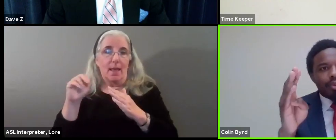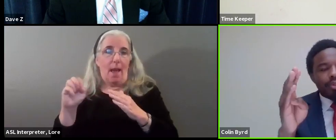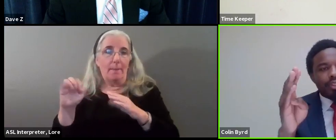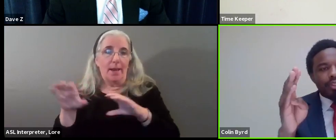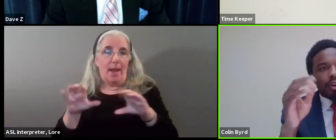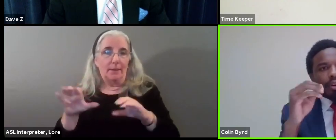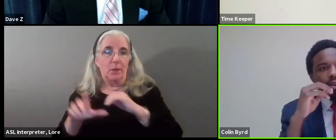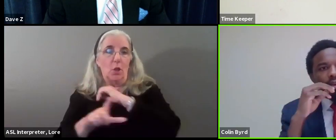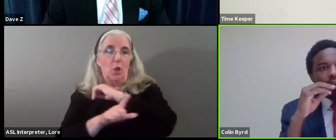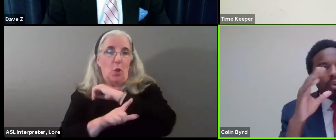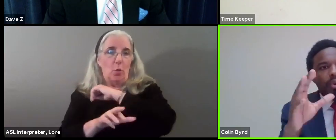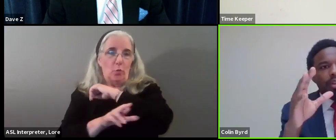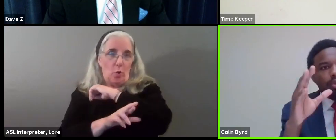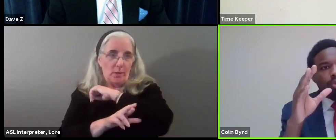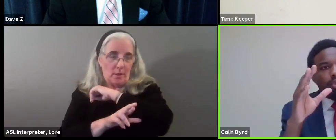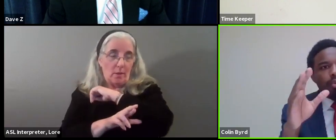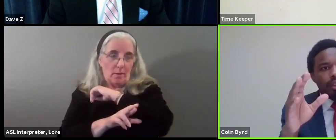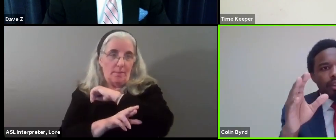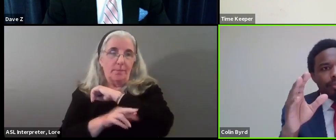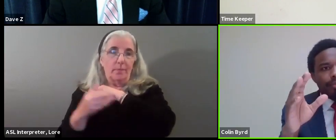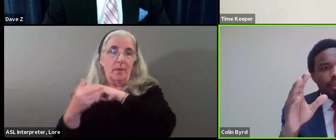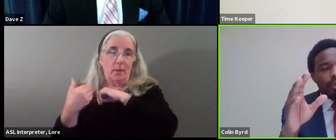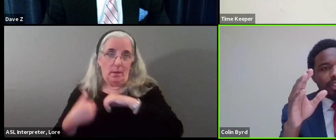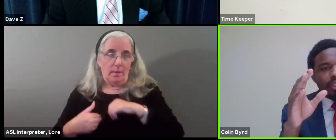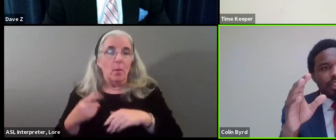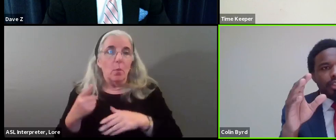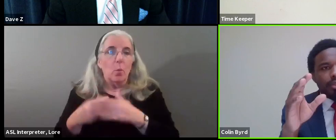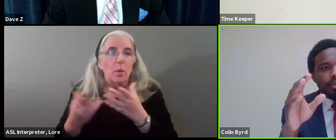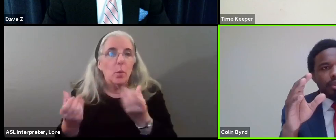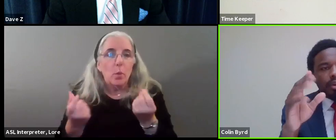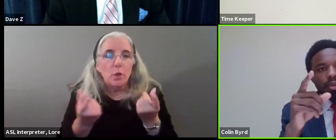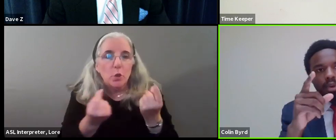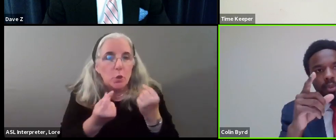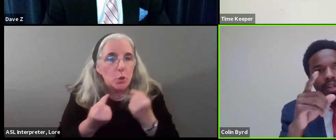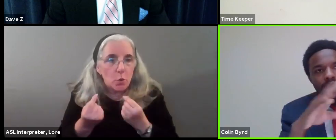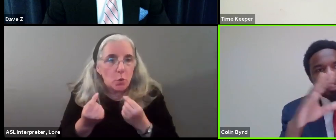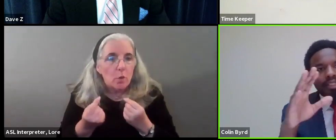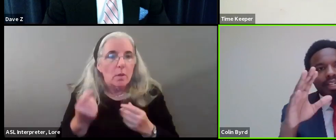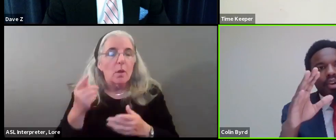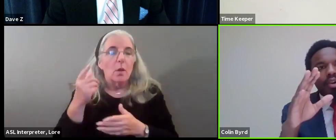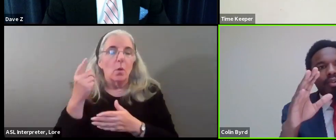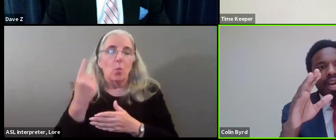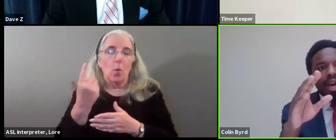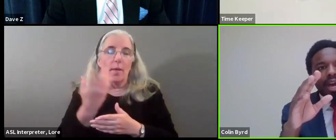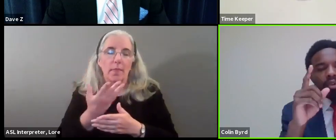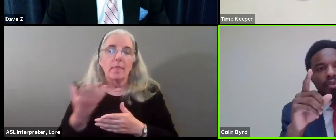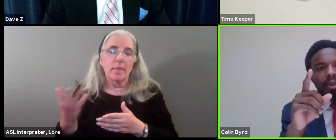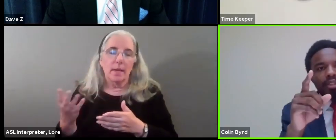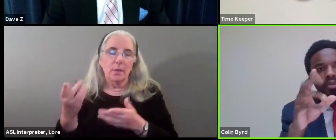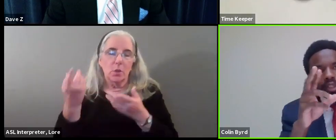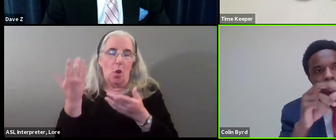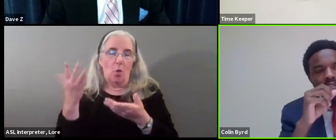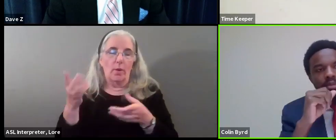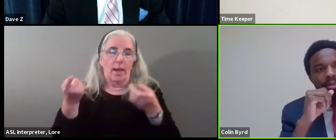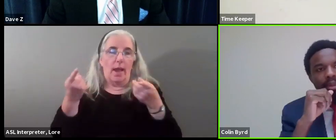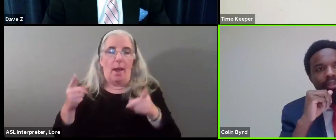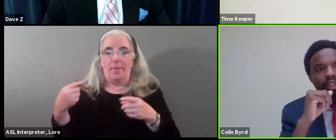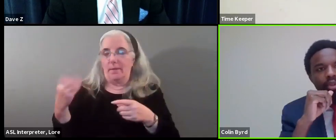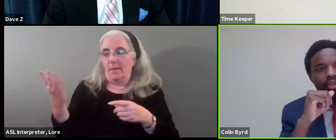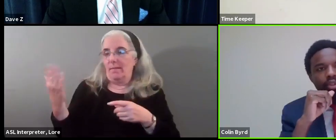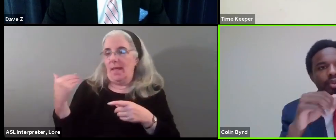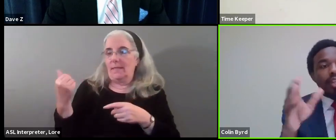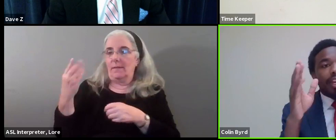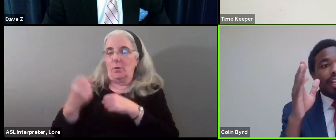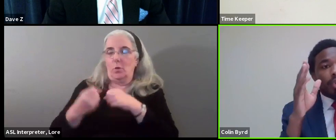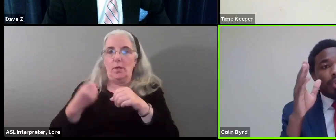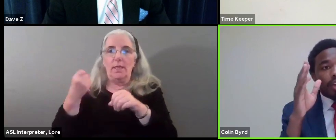and that is Laura Rosenthal. But what do we want to do on this issue? Well, one of the things that has already happened over the past few years, and Council Member Davis